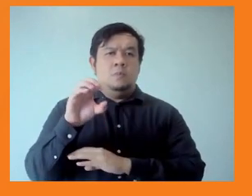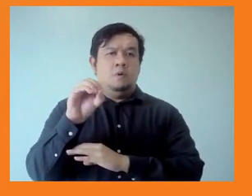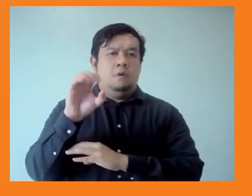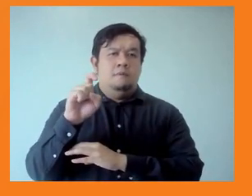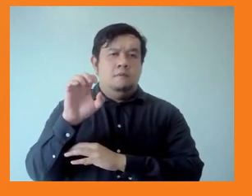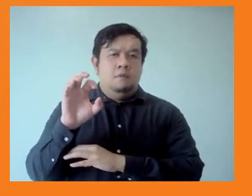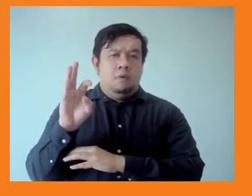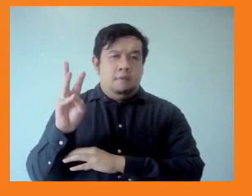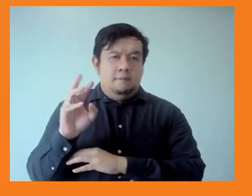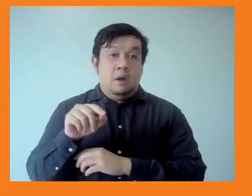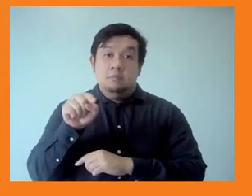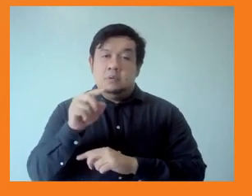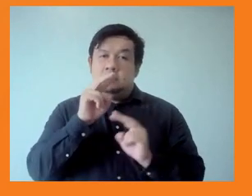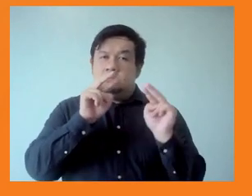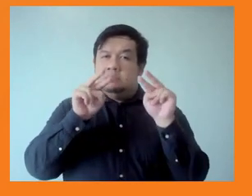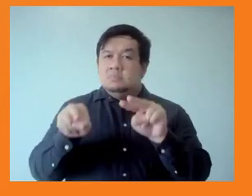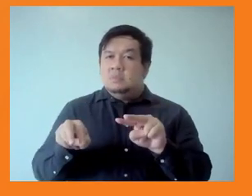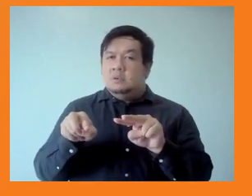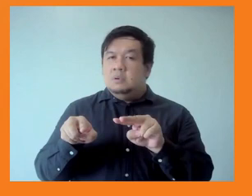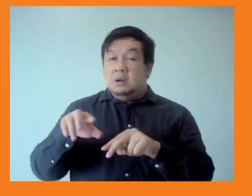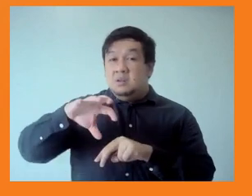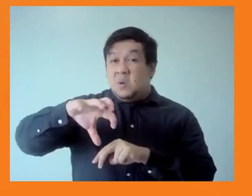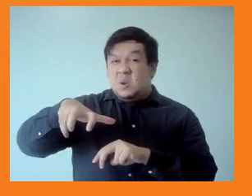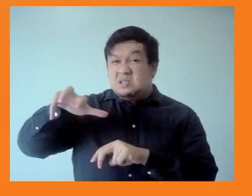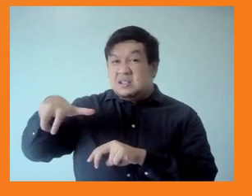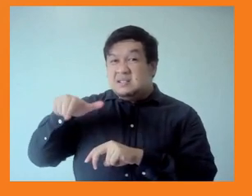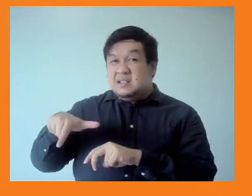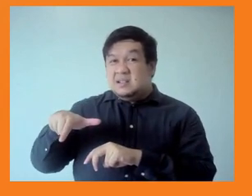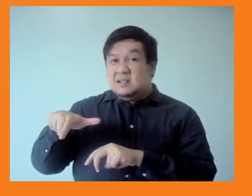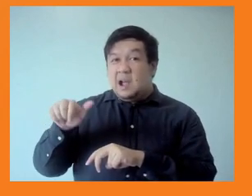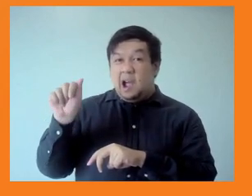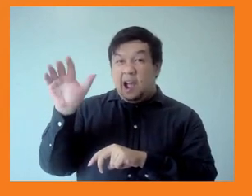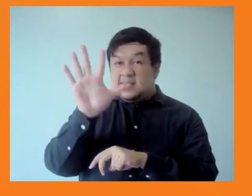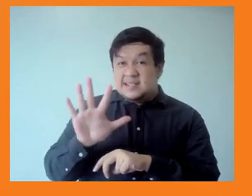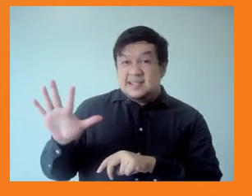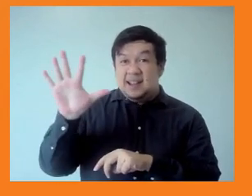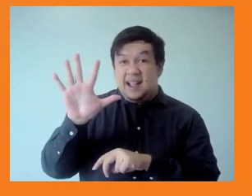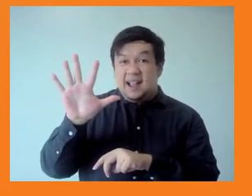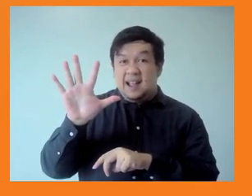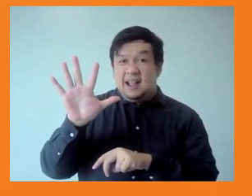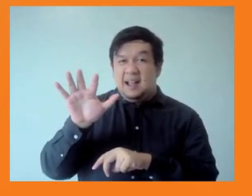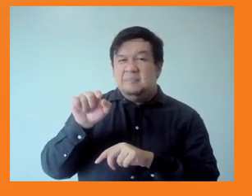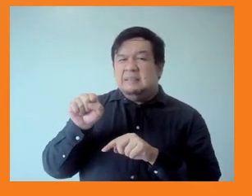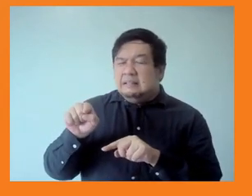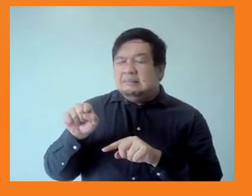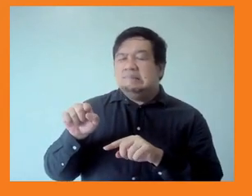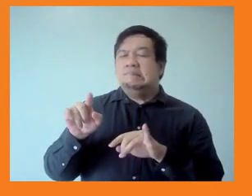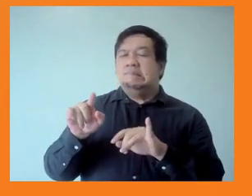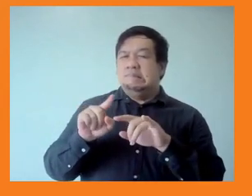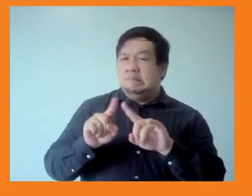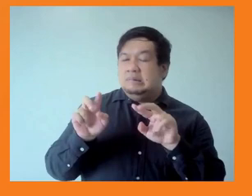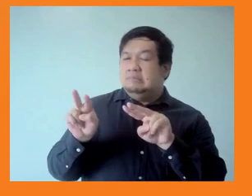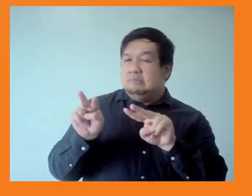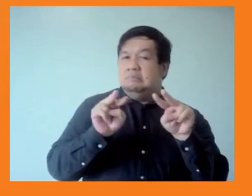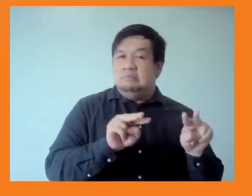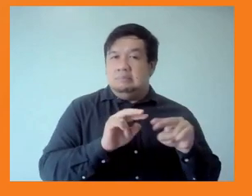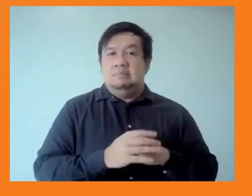exactly the same patterns. And then also, you see Jason Hickel's work in the book called The Divide, where